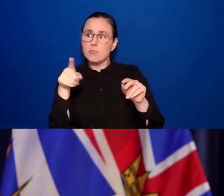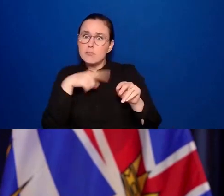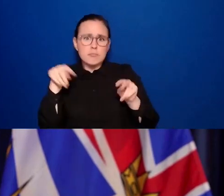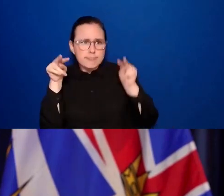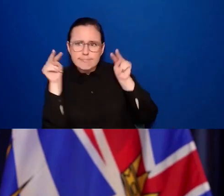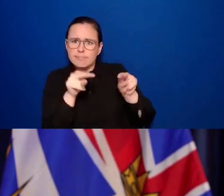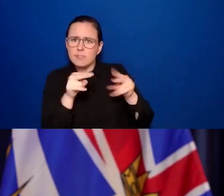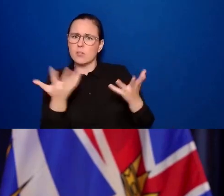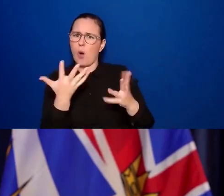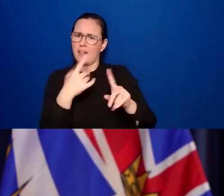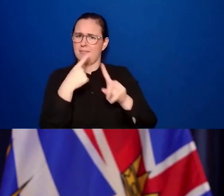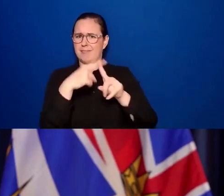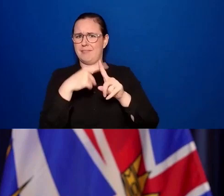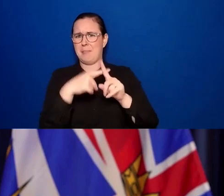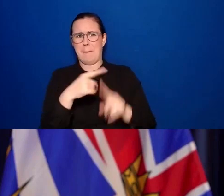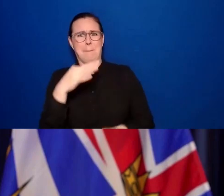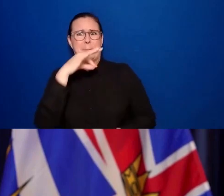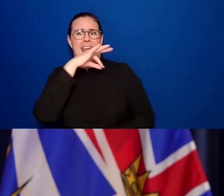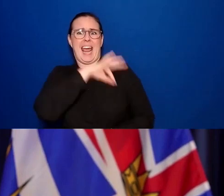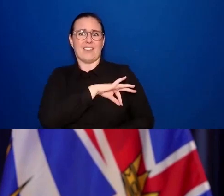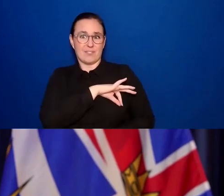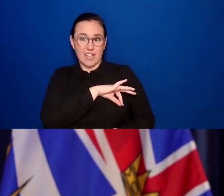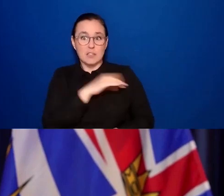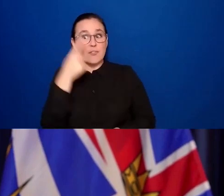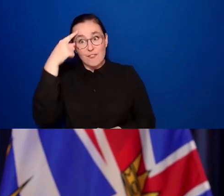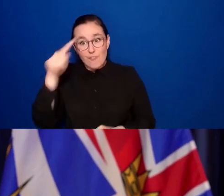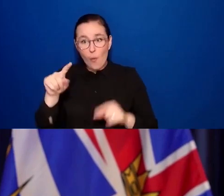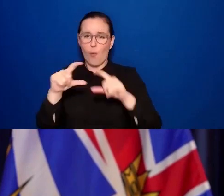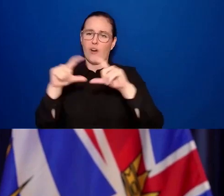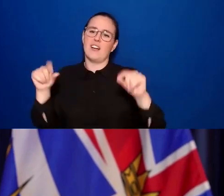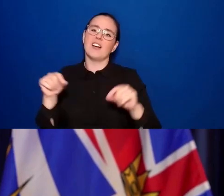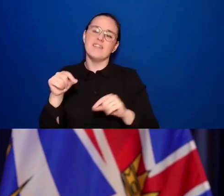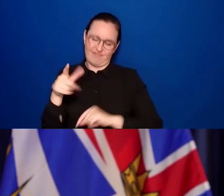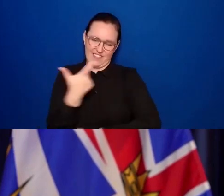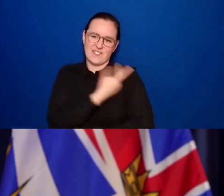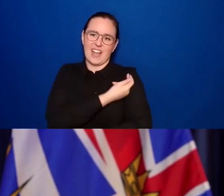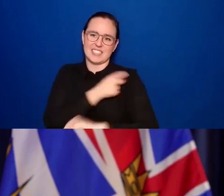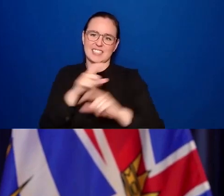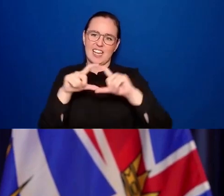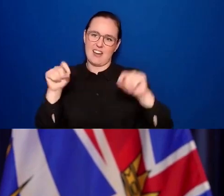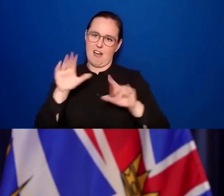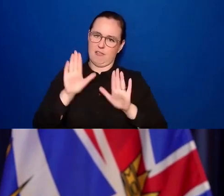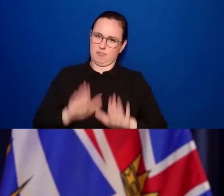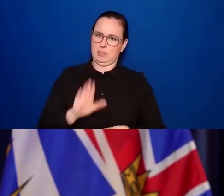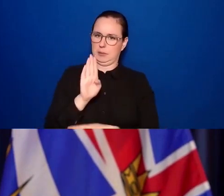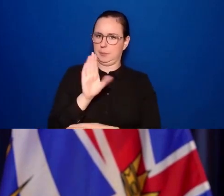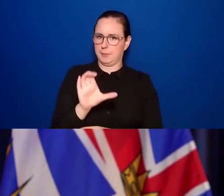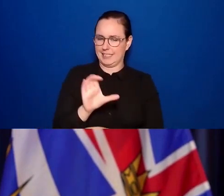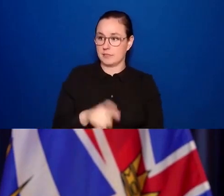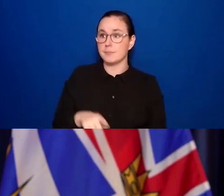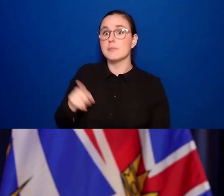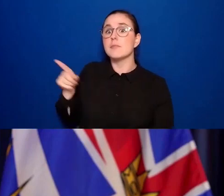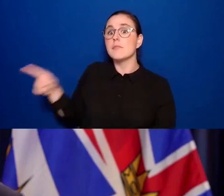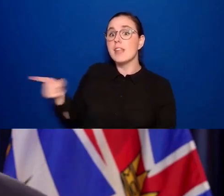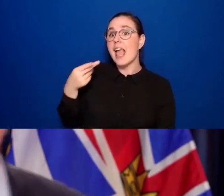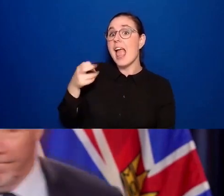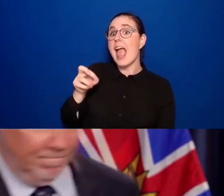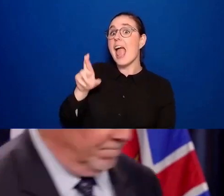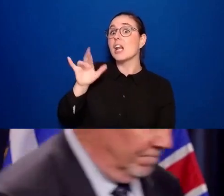bring to British Columbia. with that, I'll ask Dr. Henry to go into some of the more intimate details about how this is going to operate over the next number of weeks.